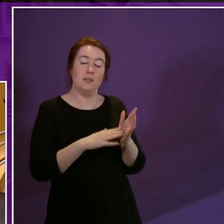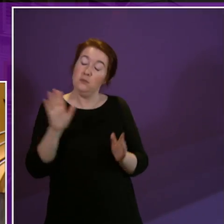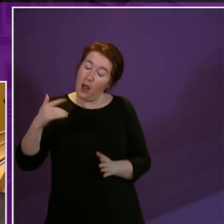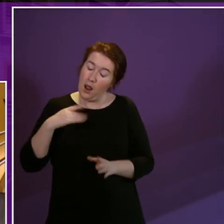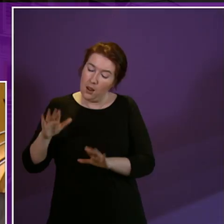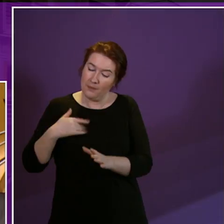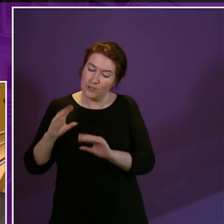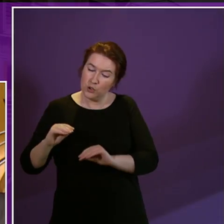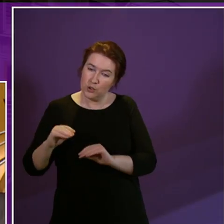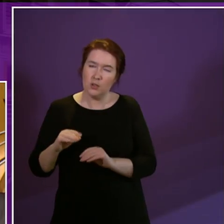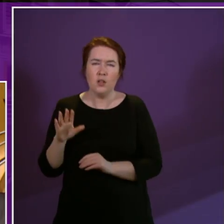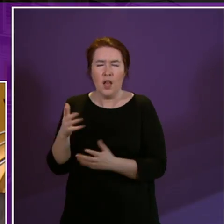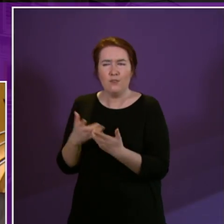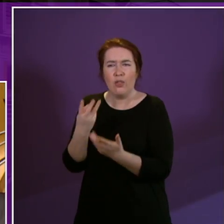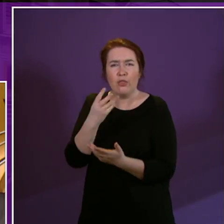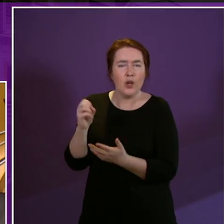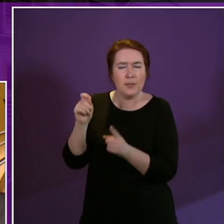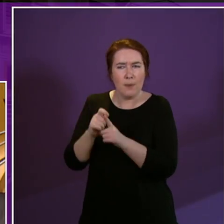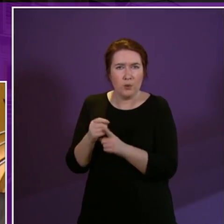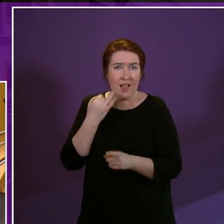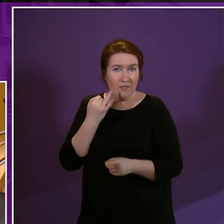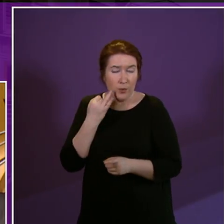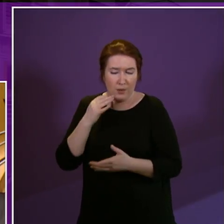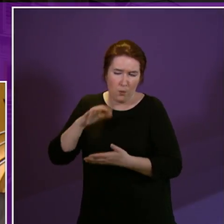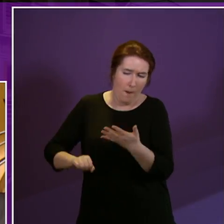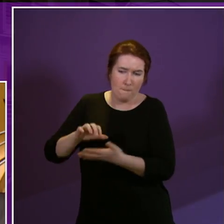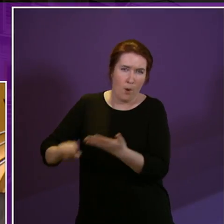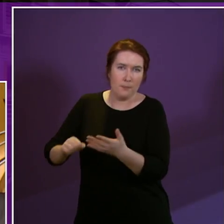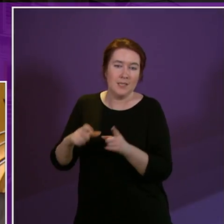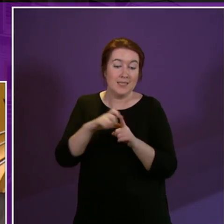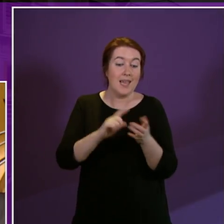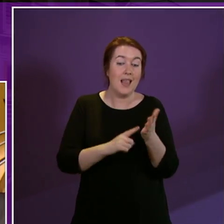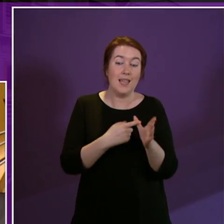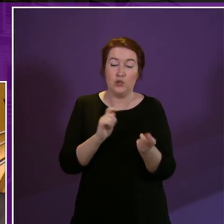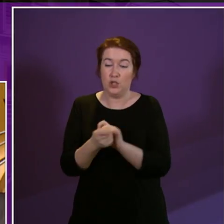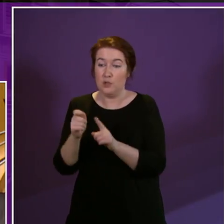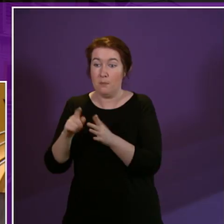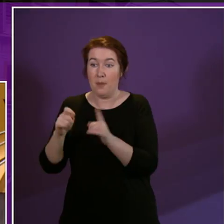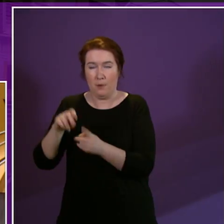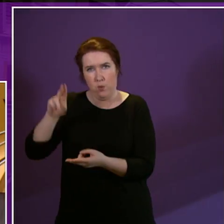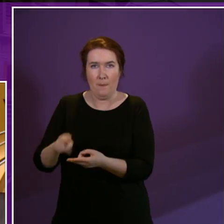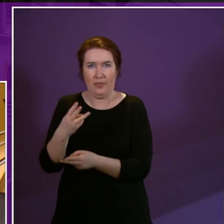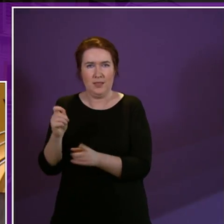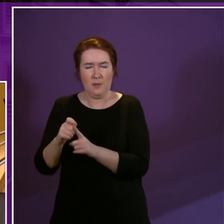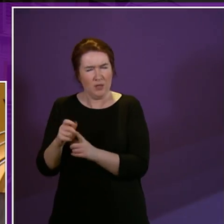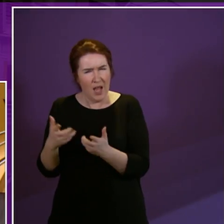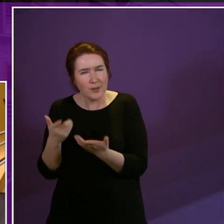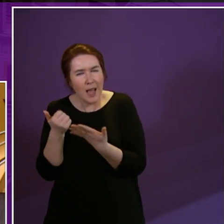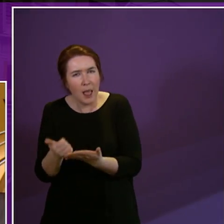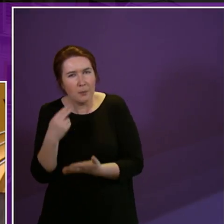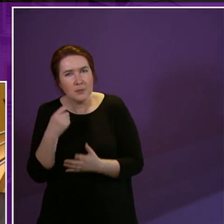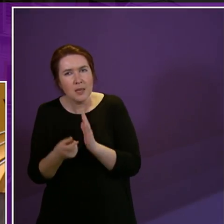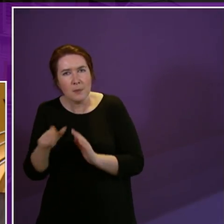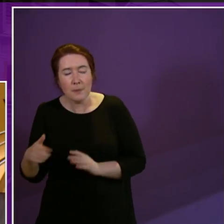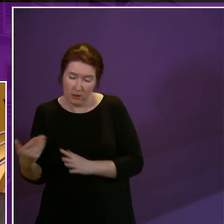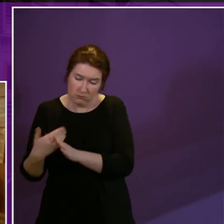taking £30 a week off of disabled people going from DLA to PIP how will that help disabled people? I'll take your